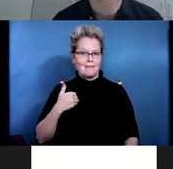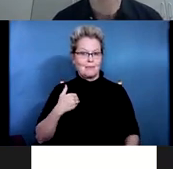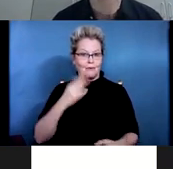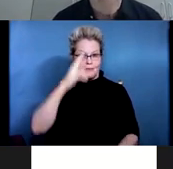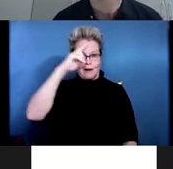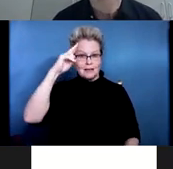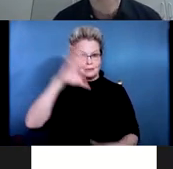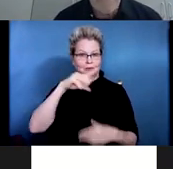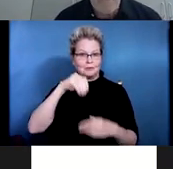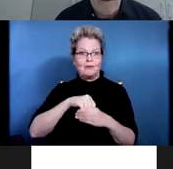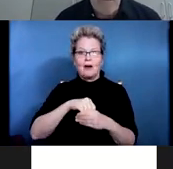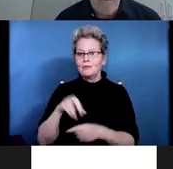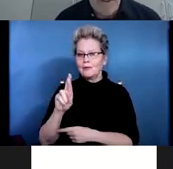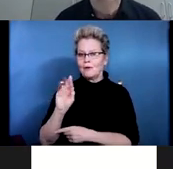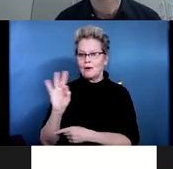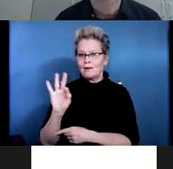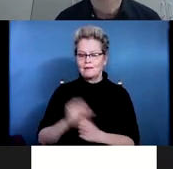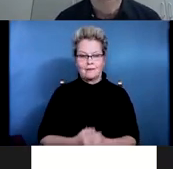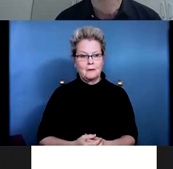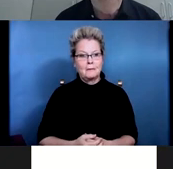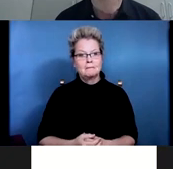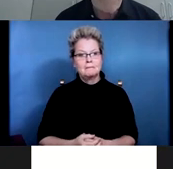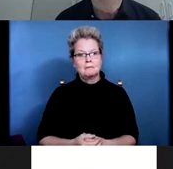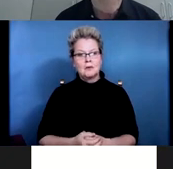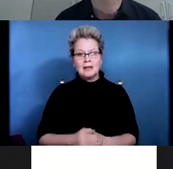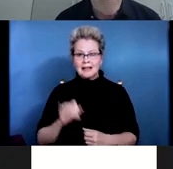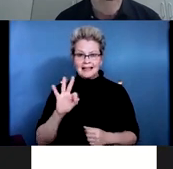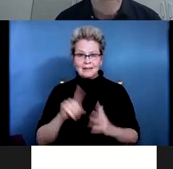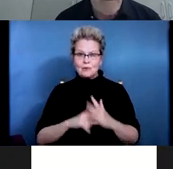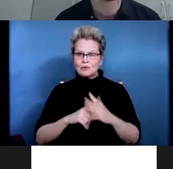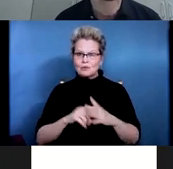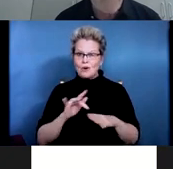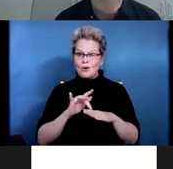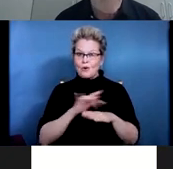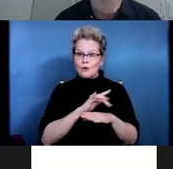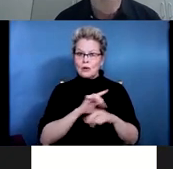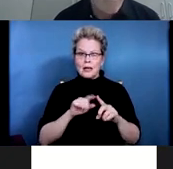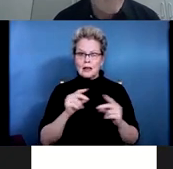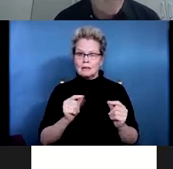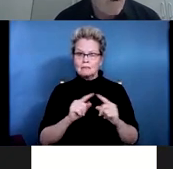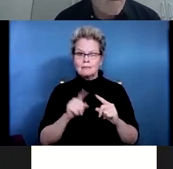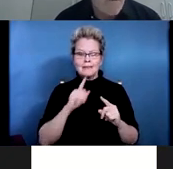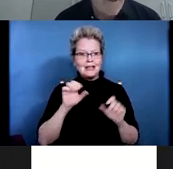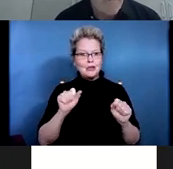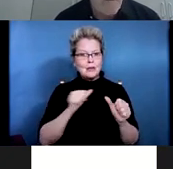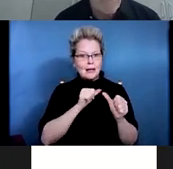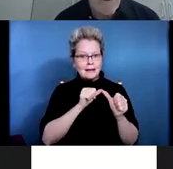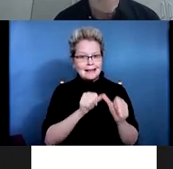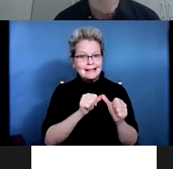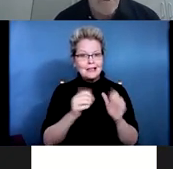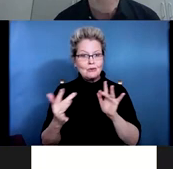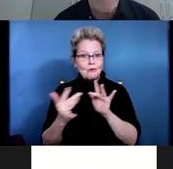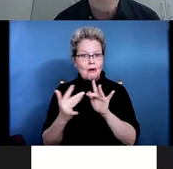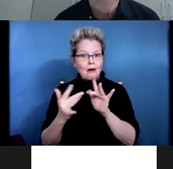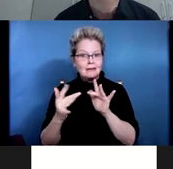Also, starting early, we're able to maintain connection to the employer, to their employer, if they were employed early